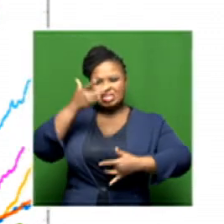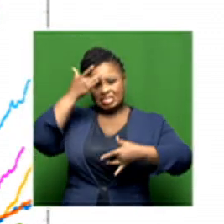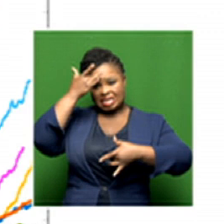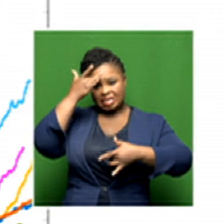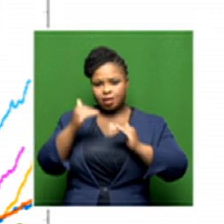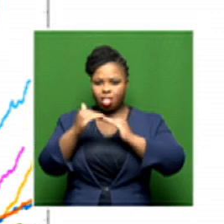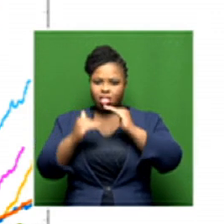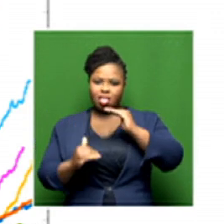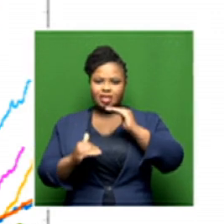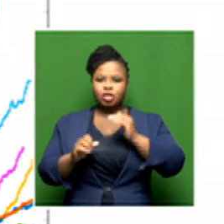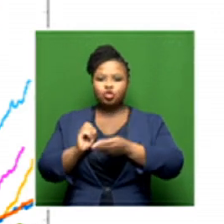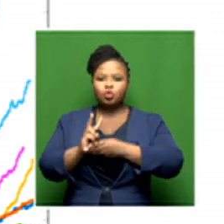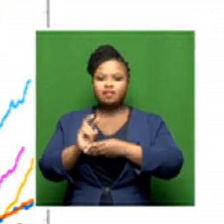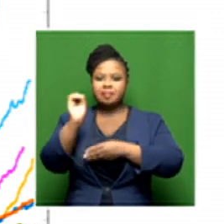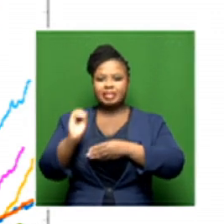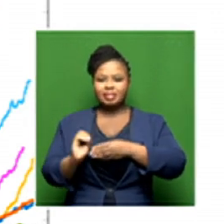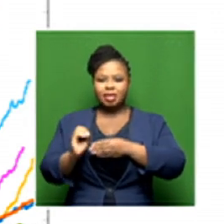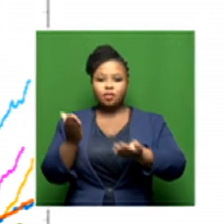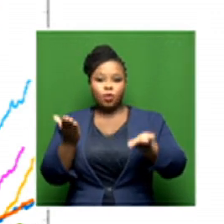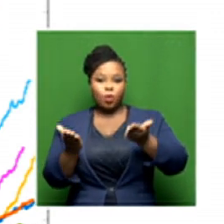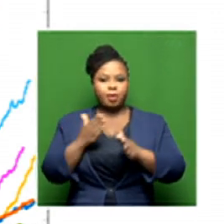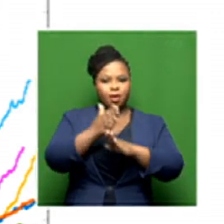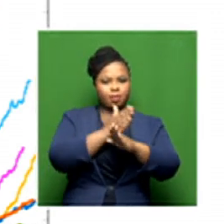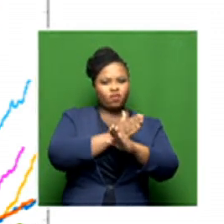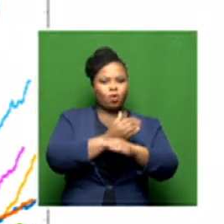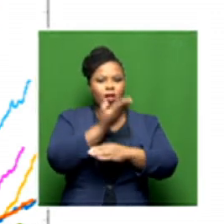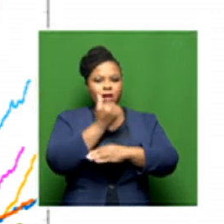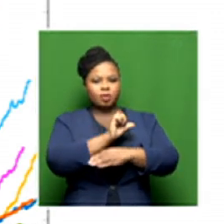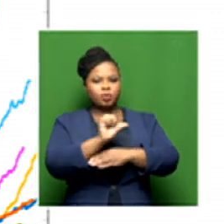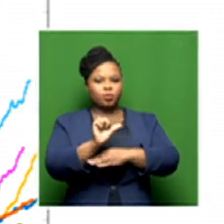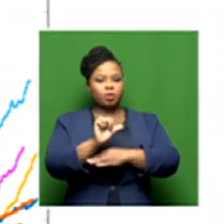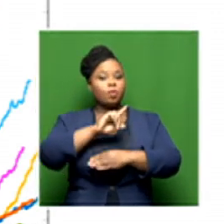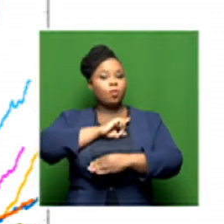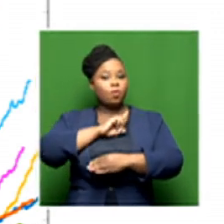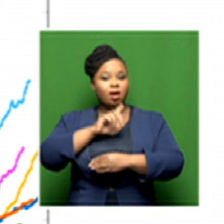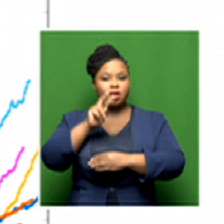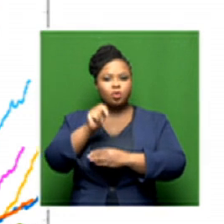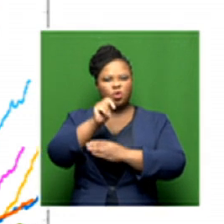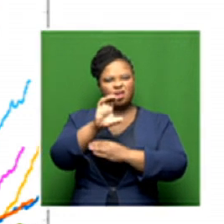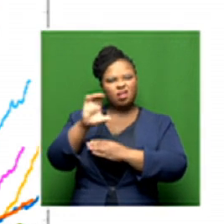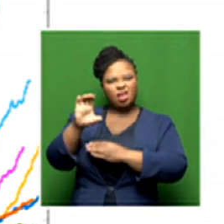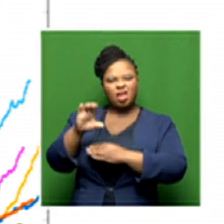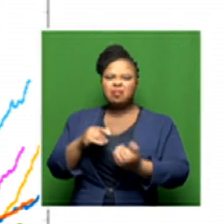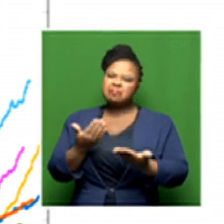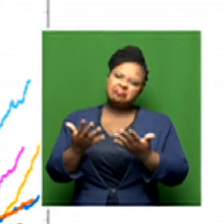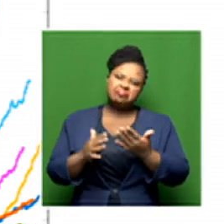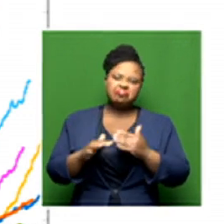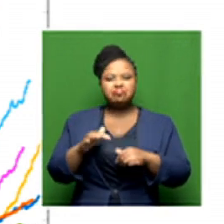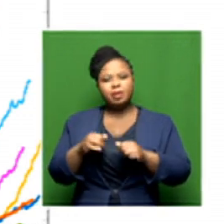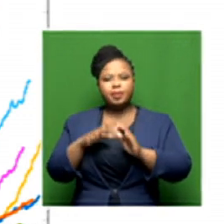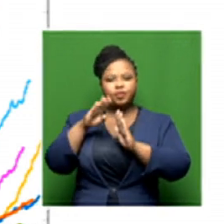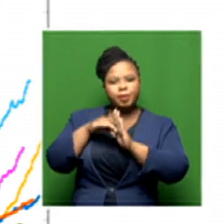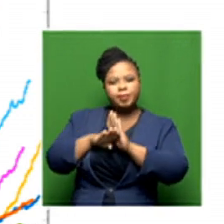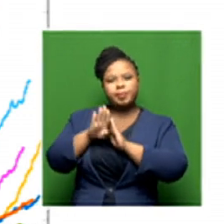12% compared to a week ago. The peak of the trajectory in Northern Cape was one and a half times